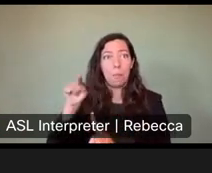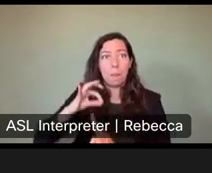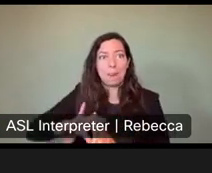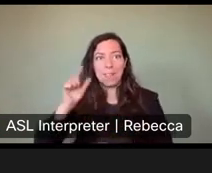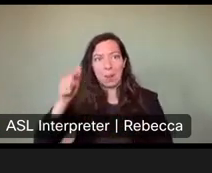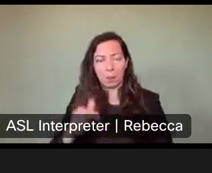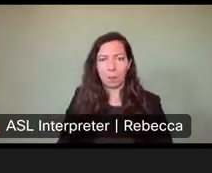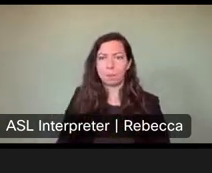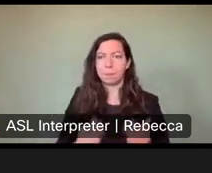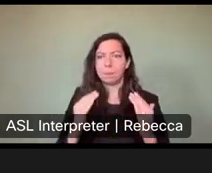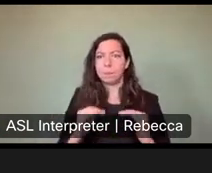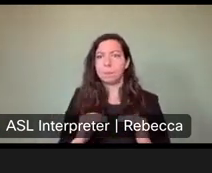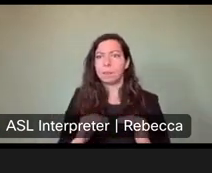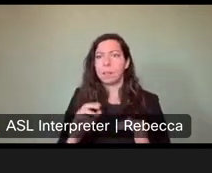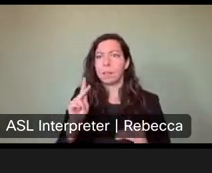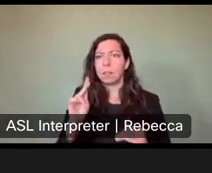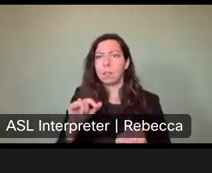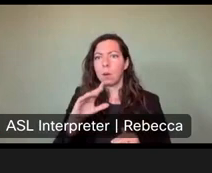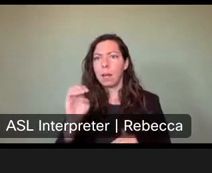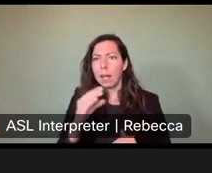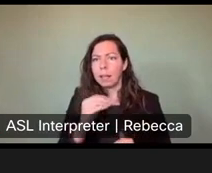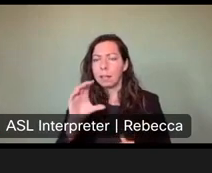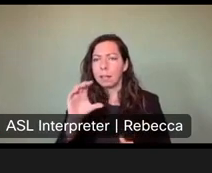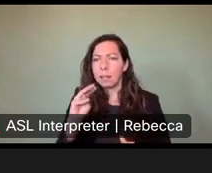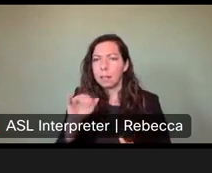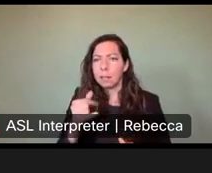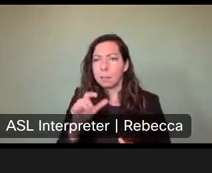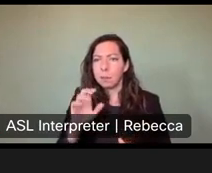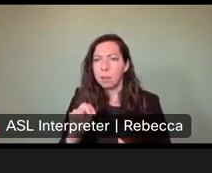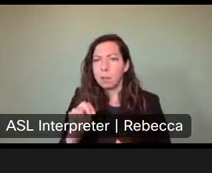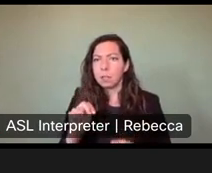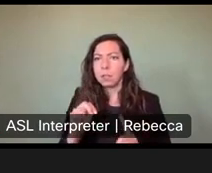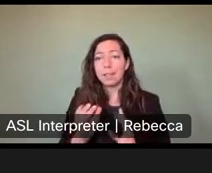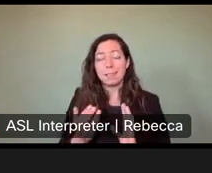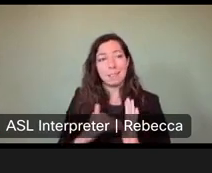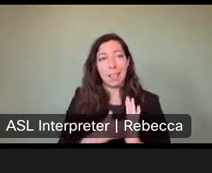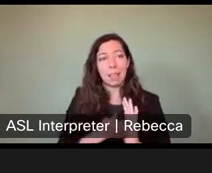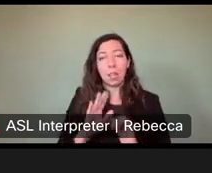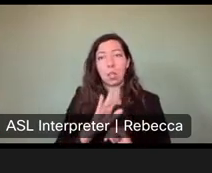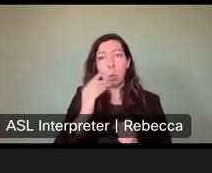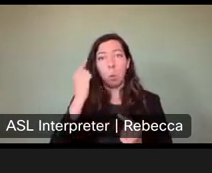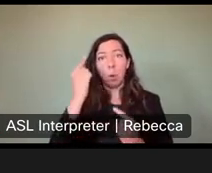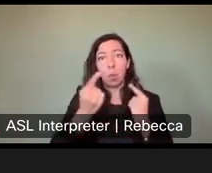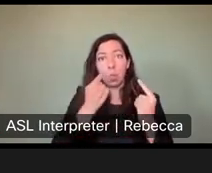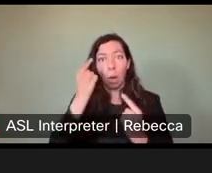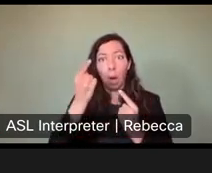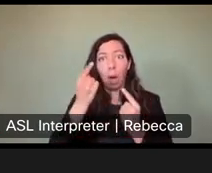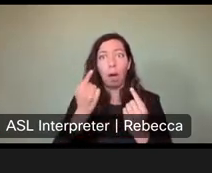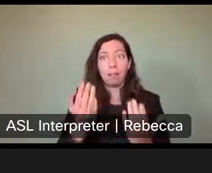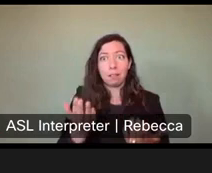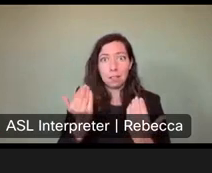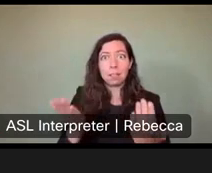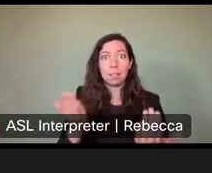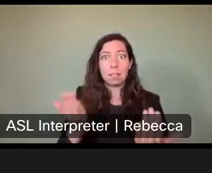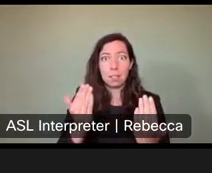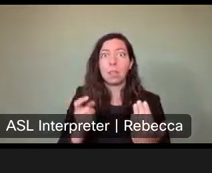one before that? Kyle and Compu Han. Again, if you all can share your thoughts here, we need to hear your